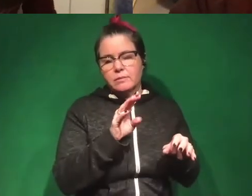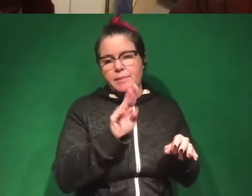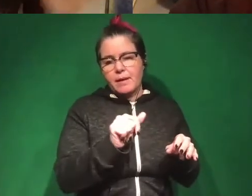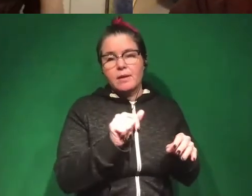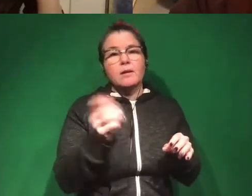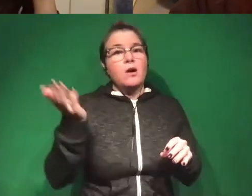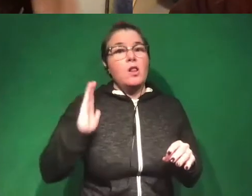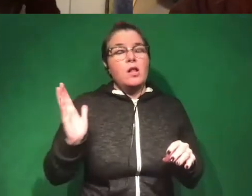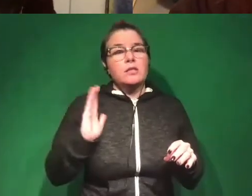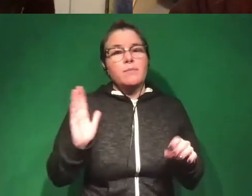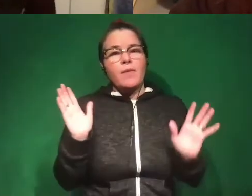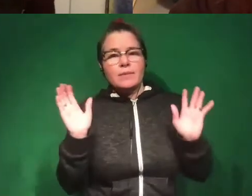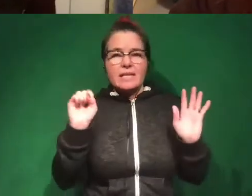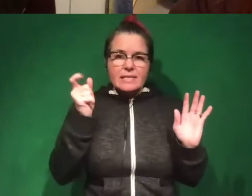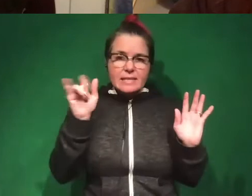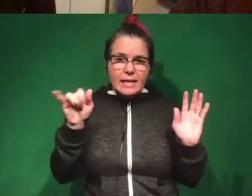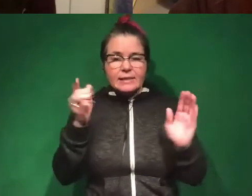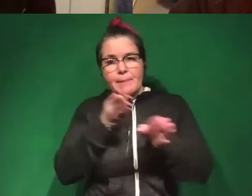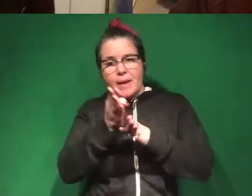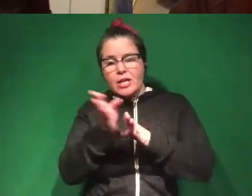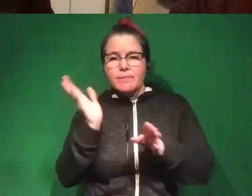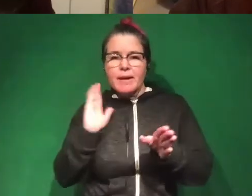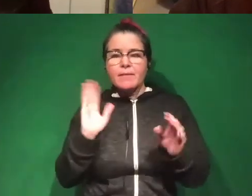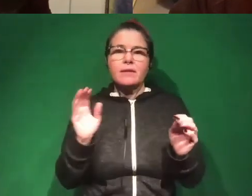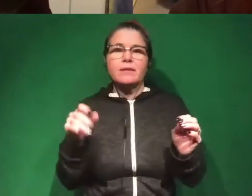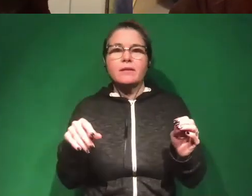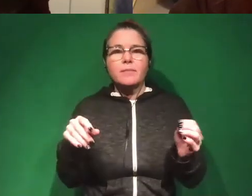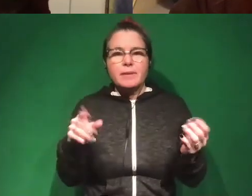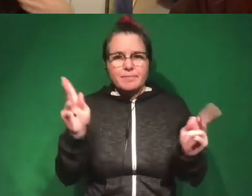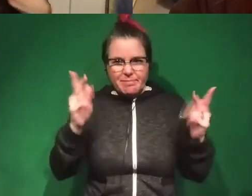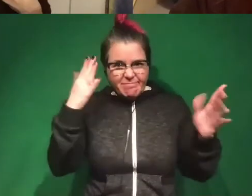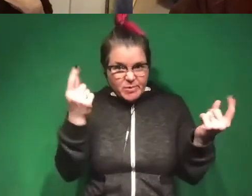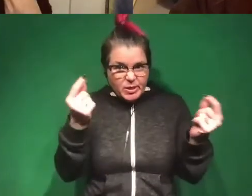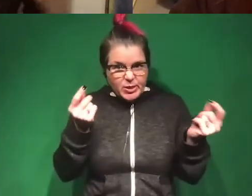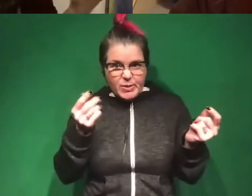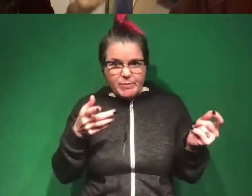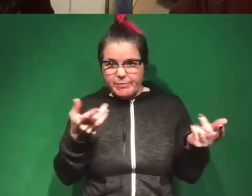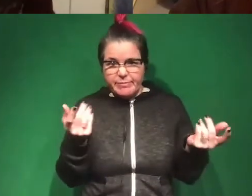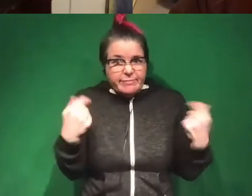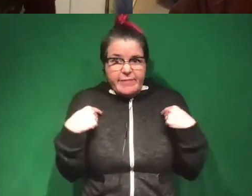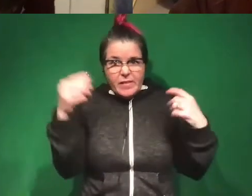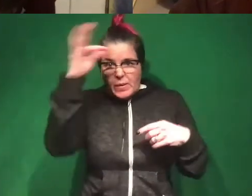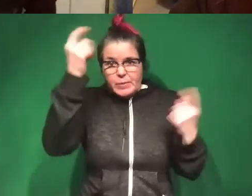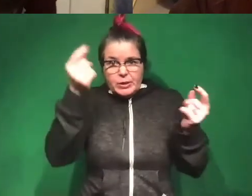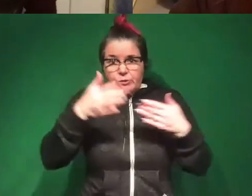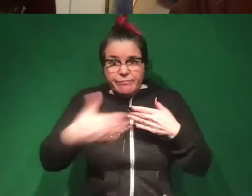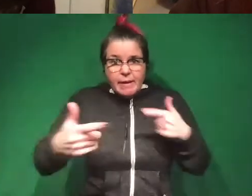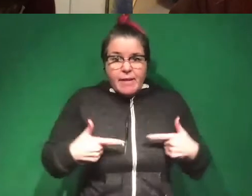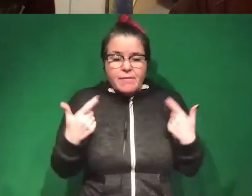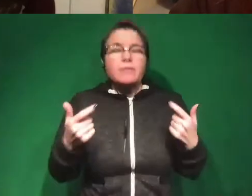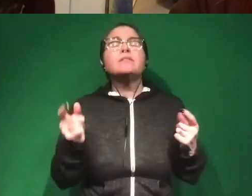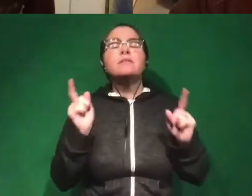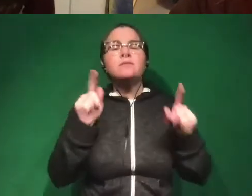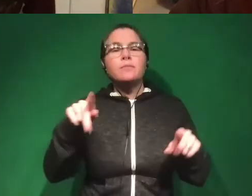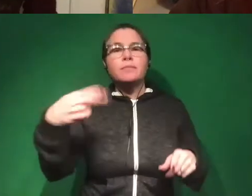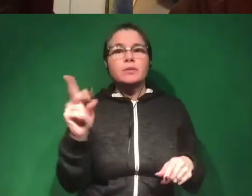that was like the sexy major of the time. And that's what everyone studied because they didn't know what to do with their lives. And I was one of those people. I had no idea. And I went to a